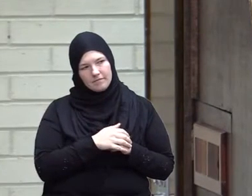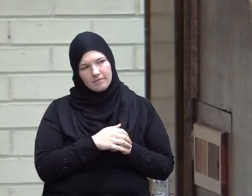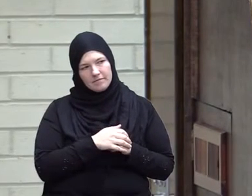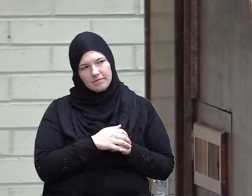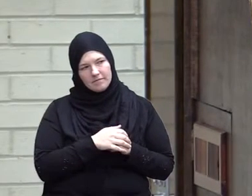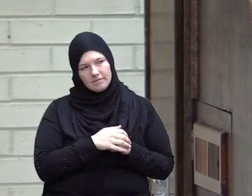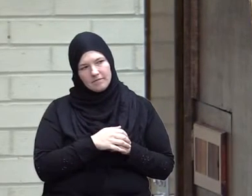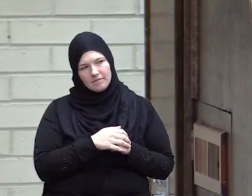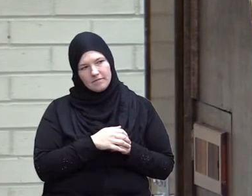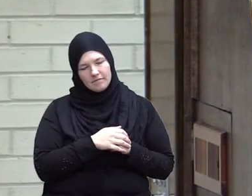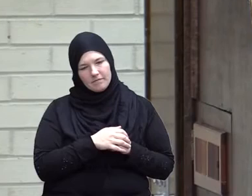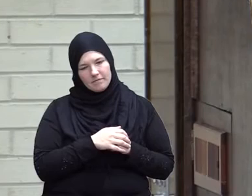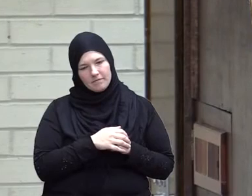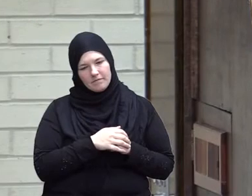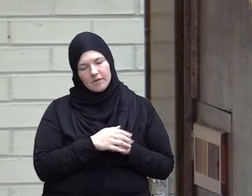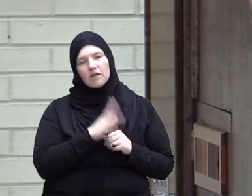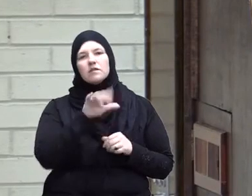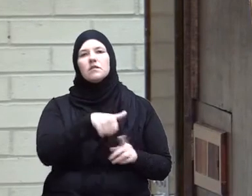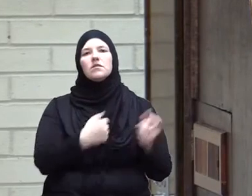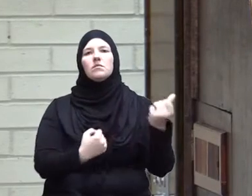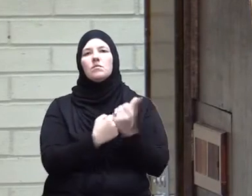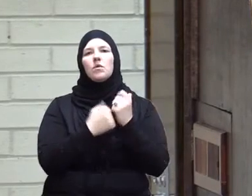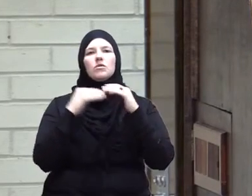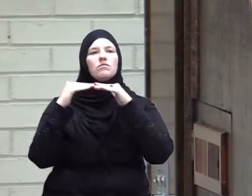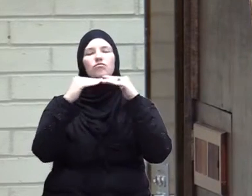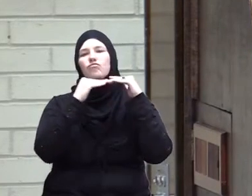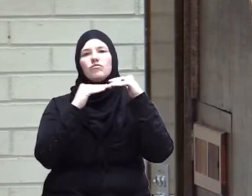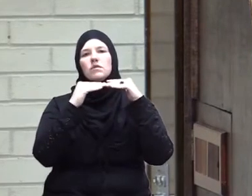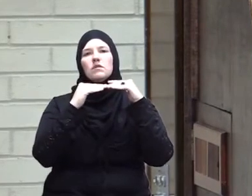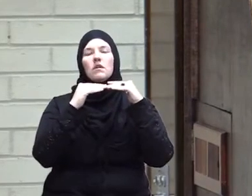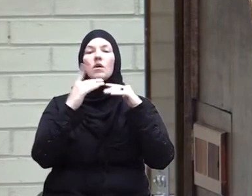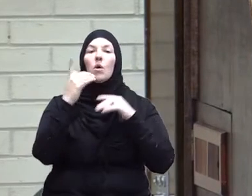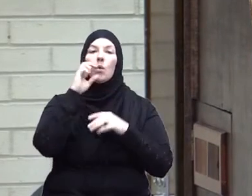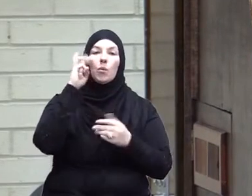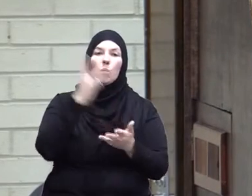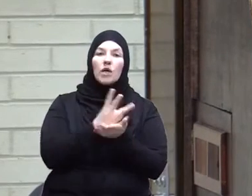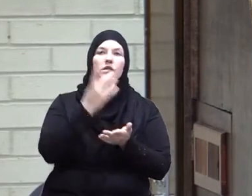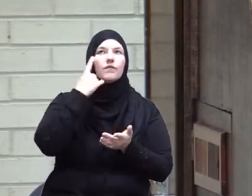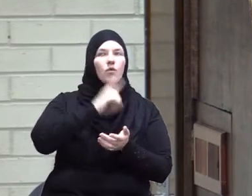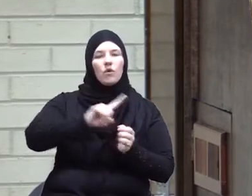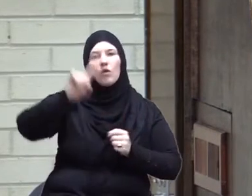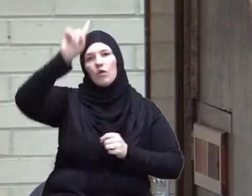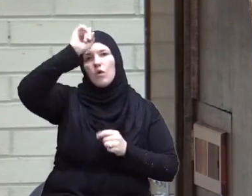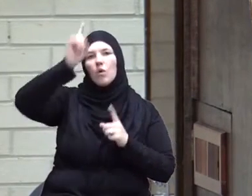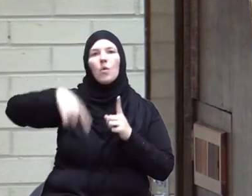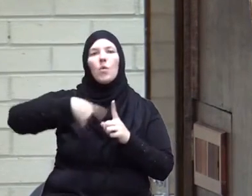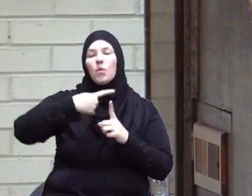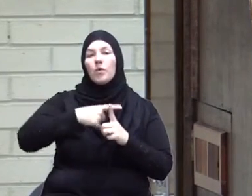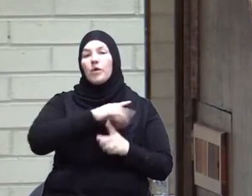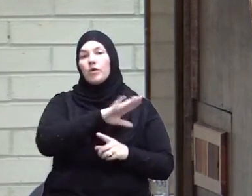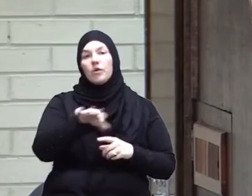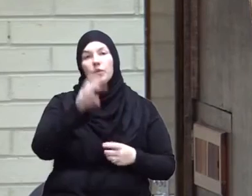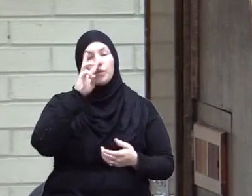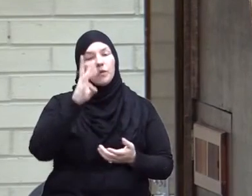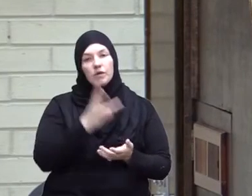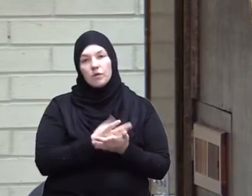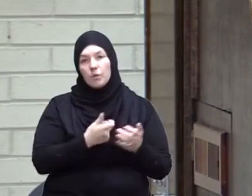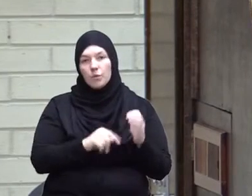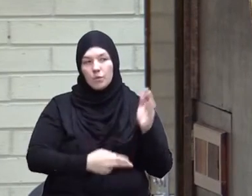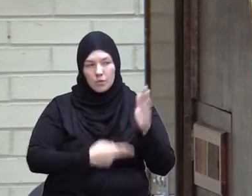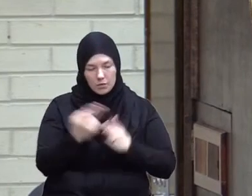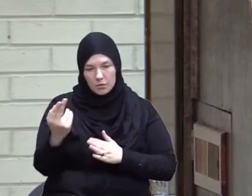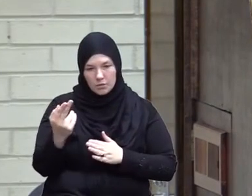be you standing for justice witnesses unto Allah when you bear witness